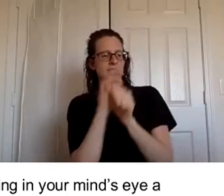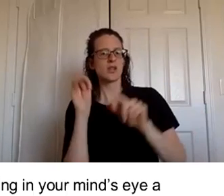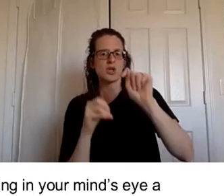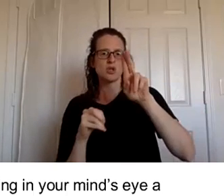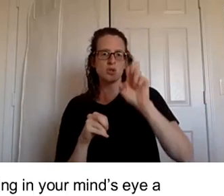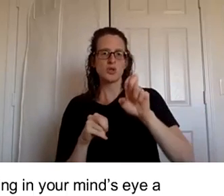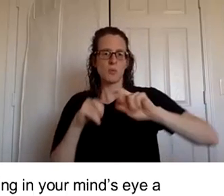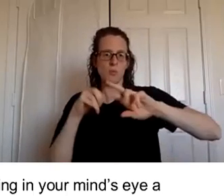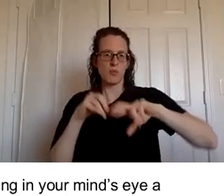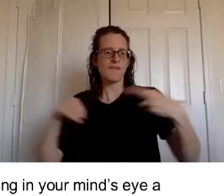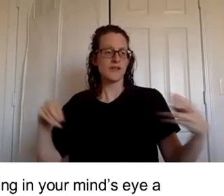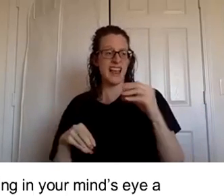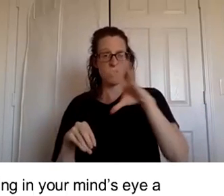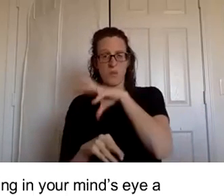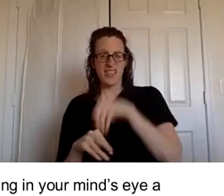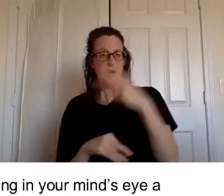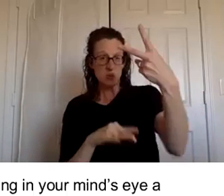three months we were pregnant